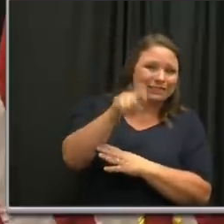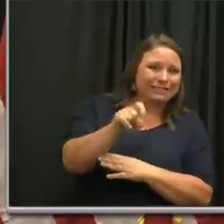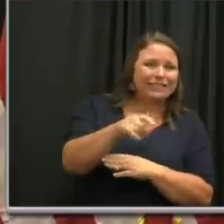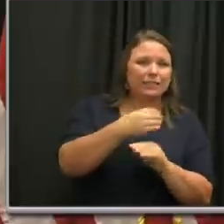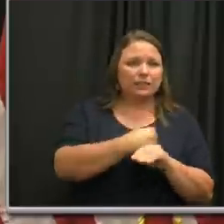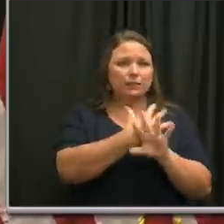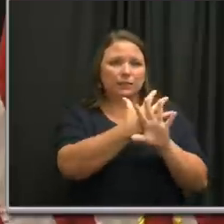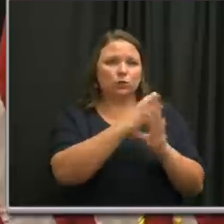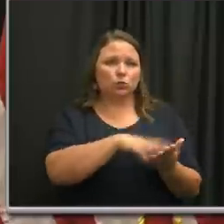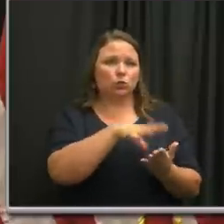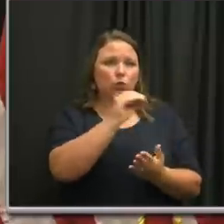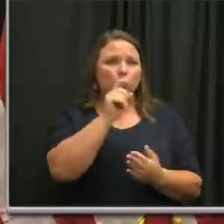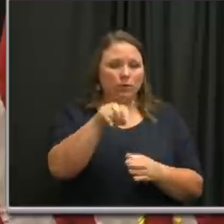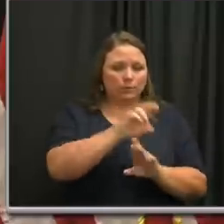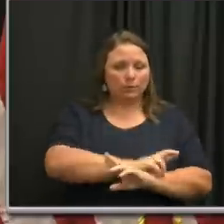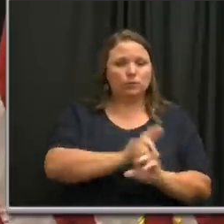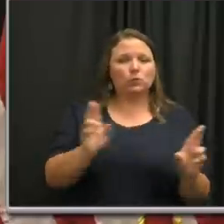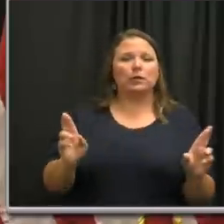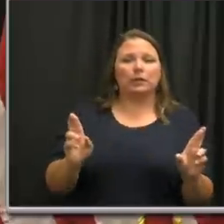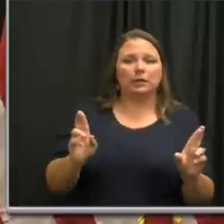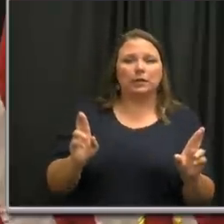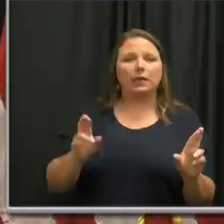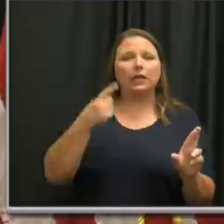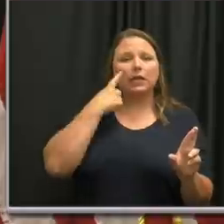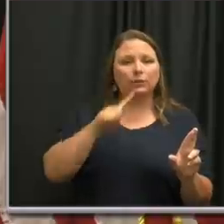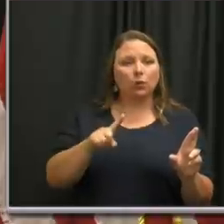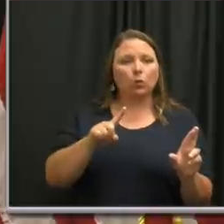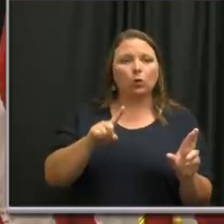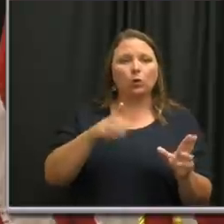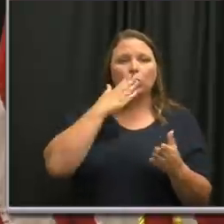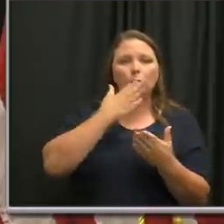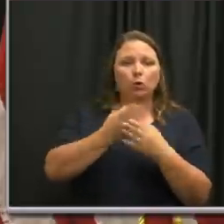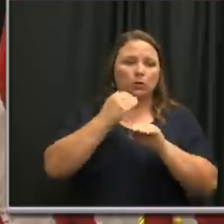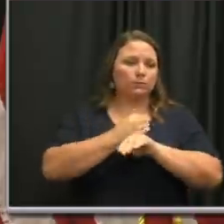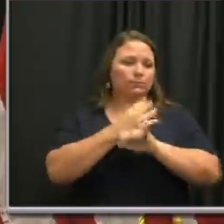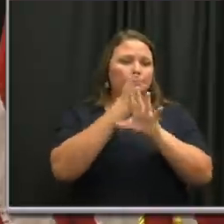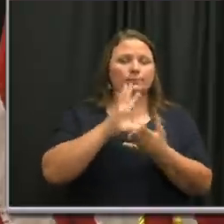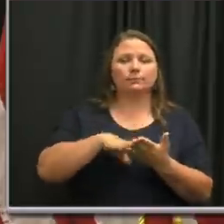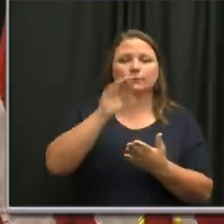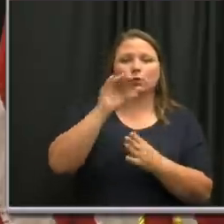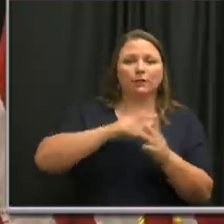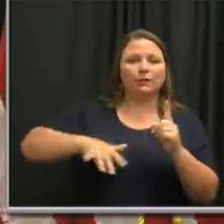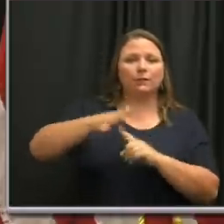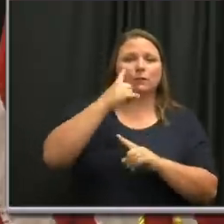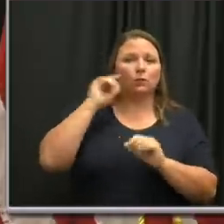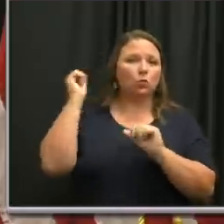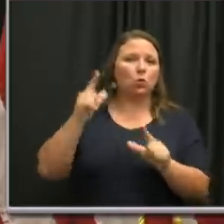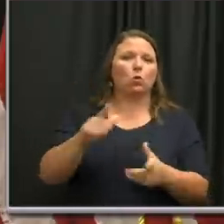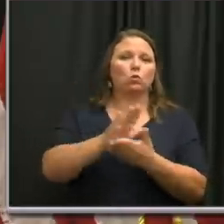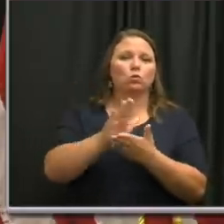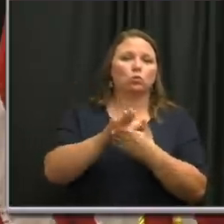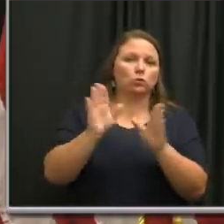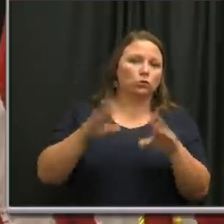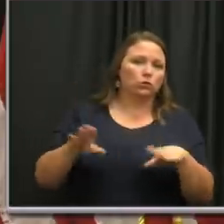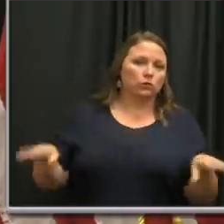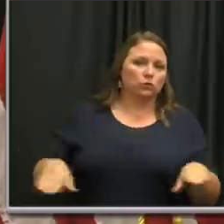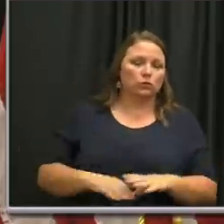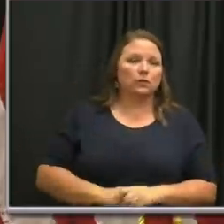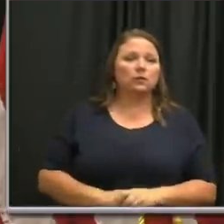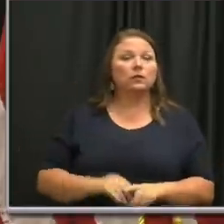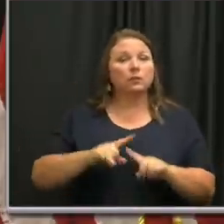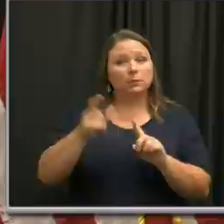element and we have to be prepared for a good digital learning environment for all of our school children. Uh, but it's going to